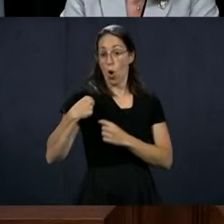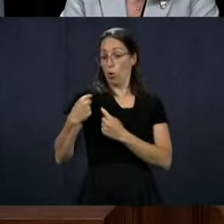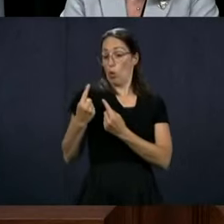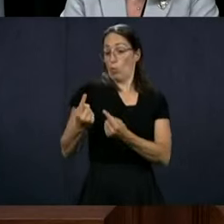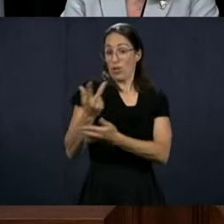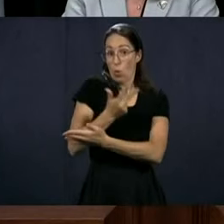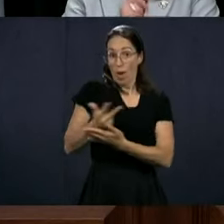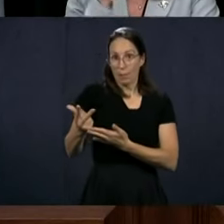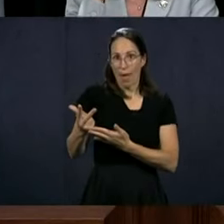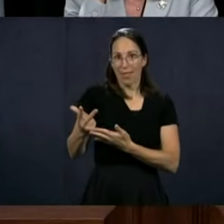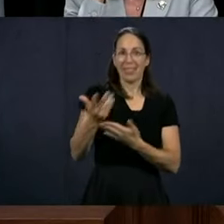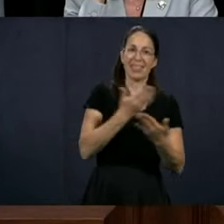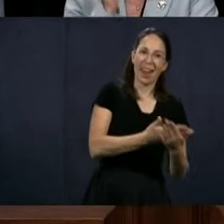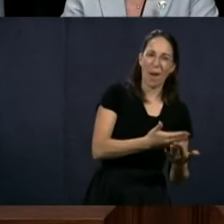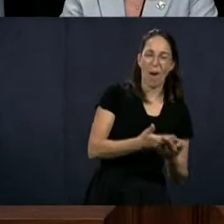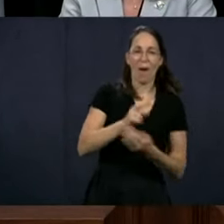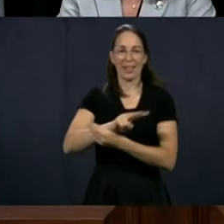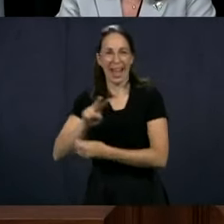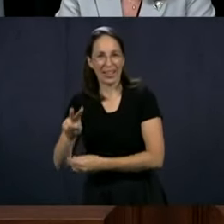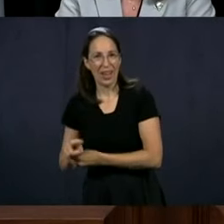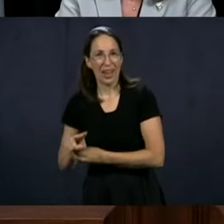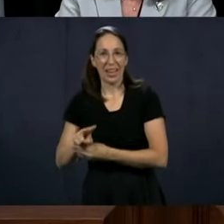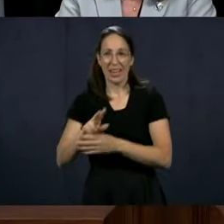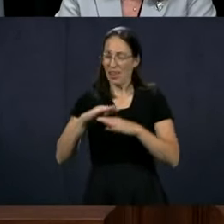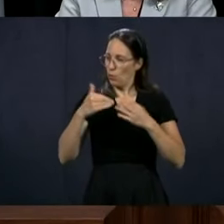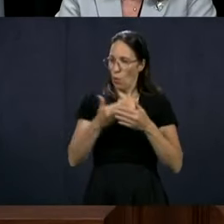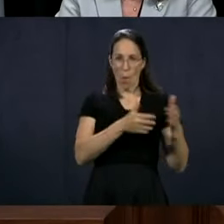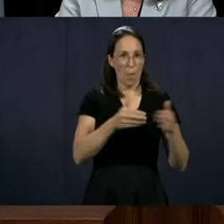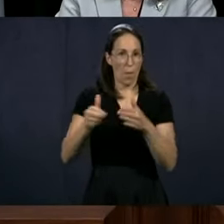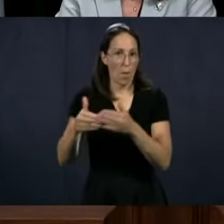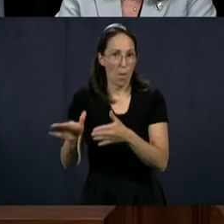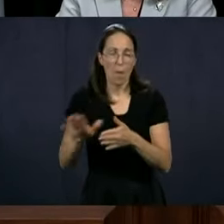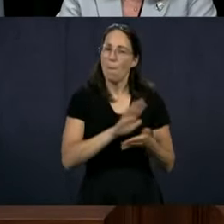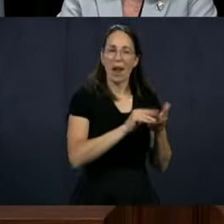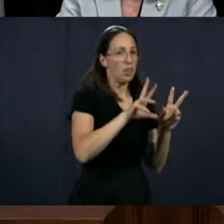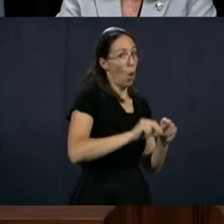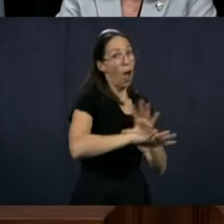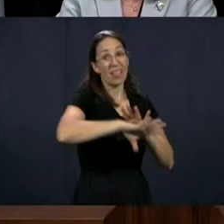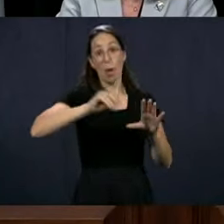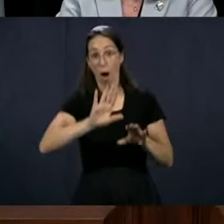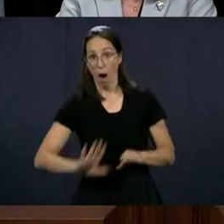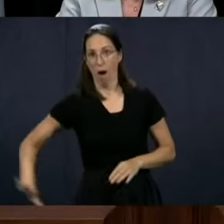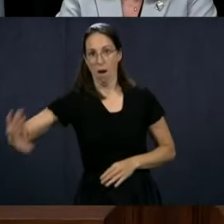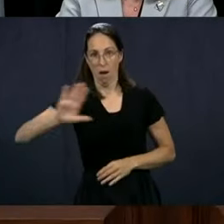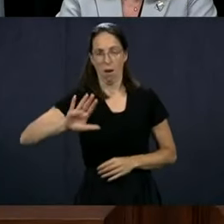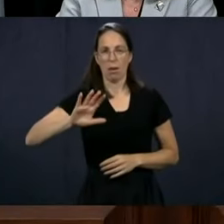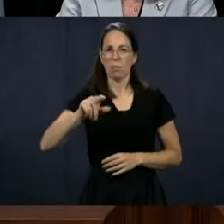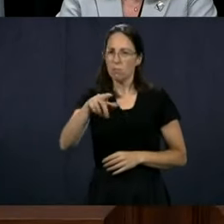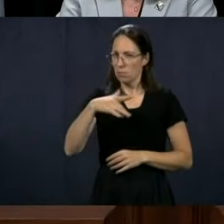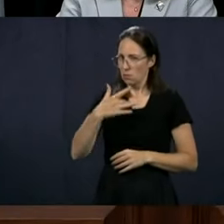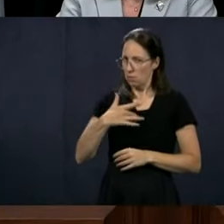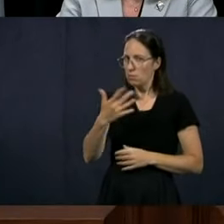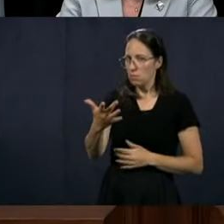Three weeks that schools and high schools have been, no, that schools have been open outside of the MMC. Do you consider,